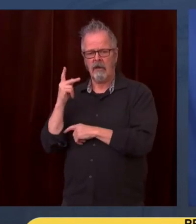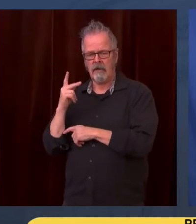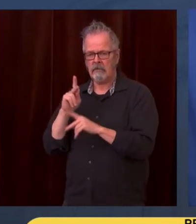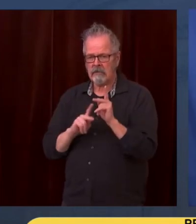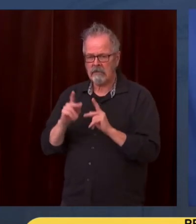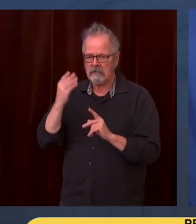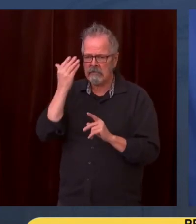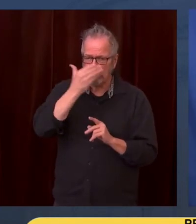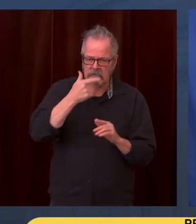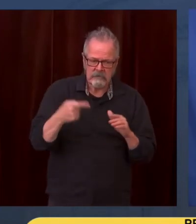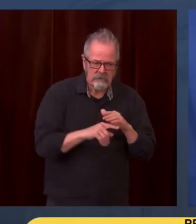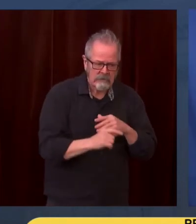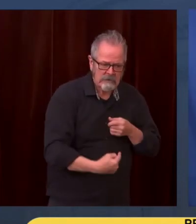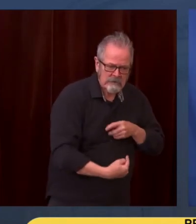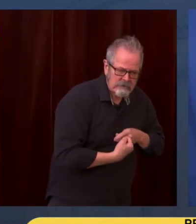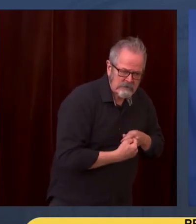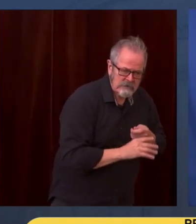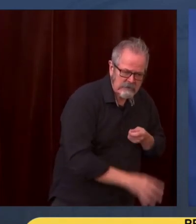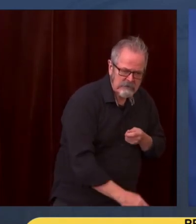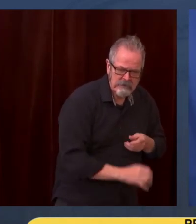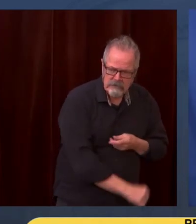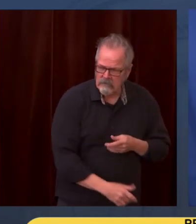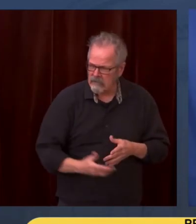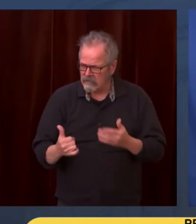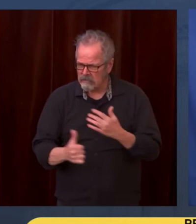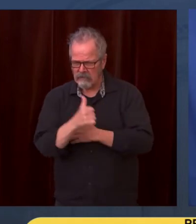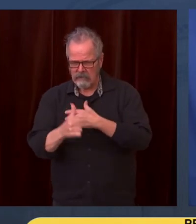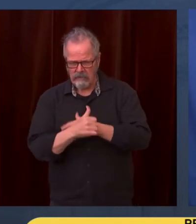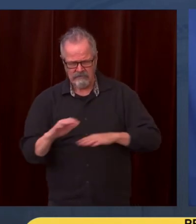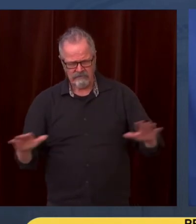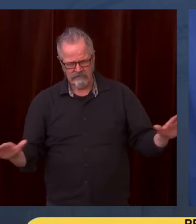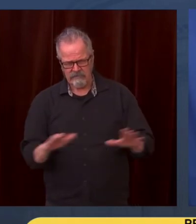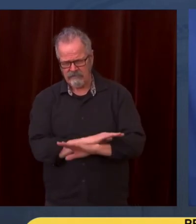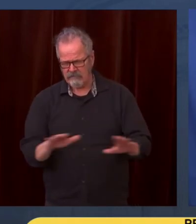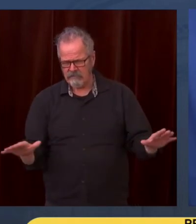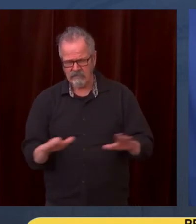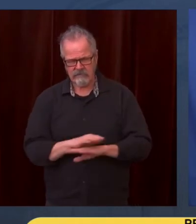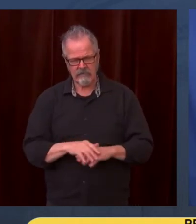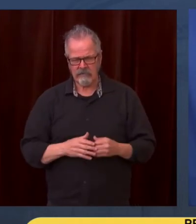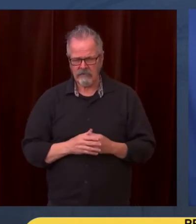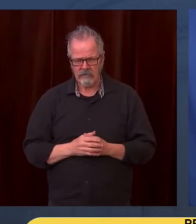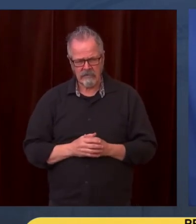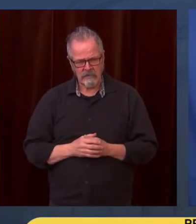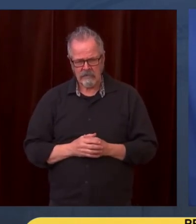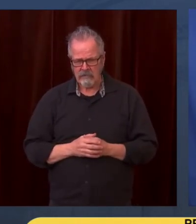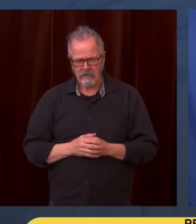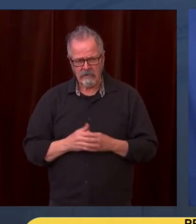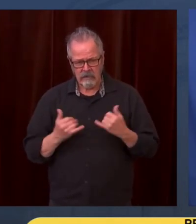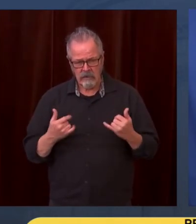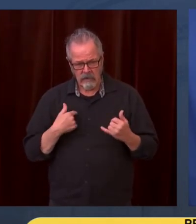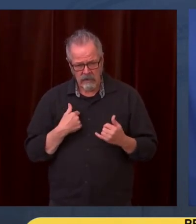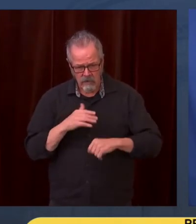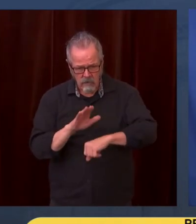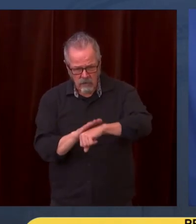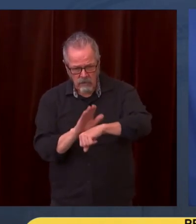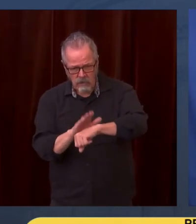that people can become active now in the face of this onslaught. We cannot be passive.